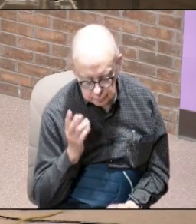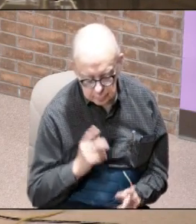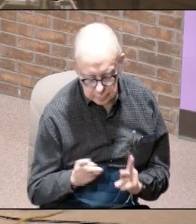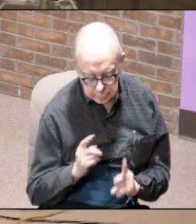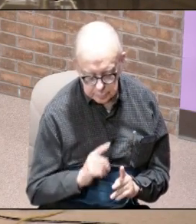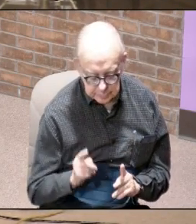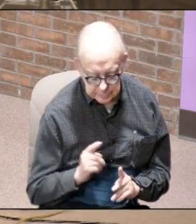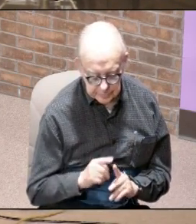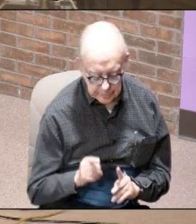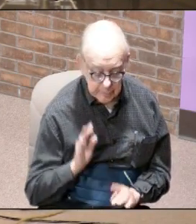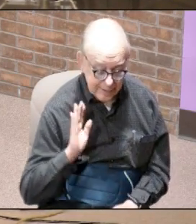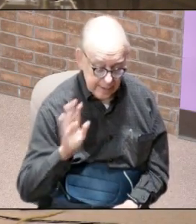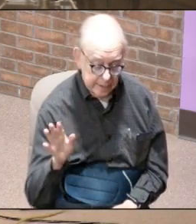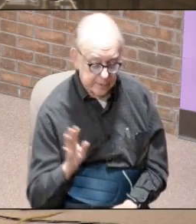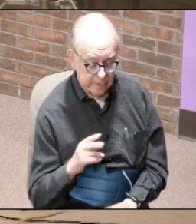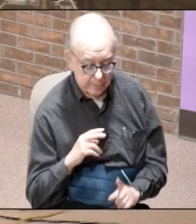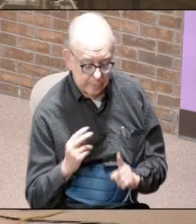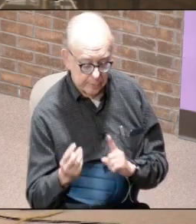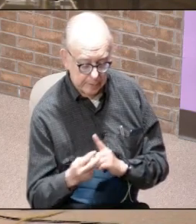his perspective